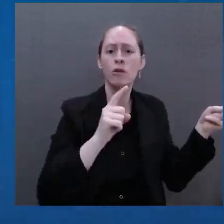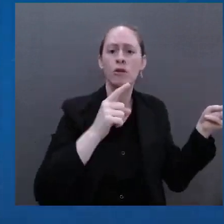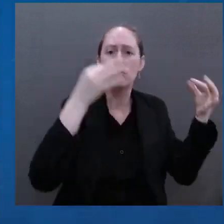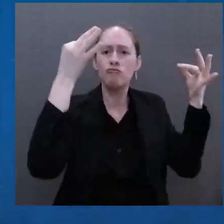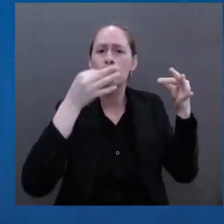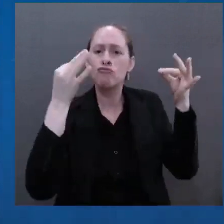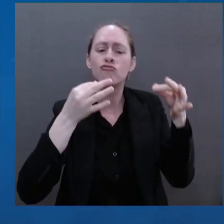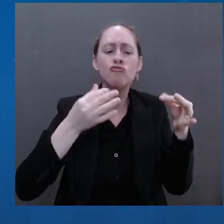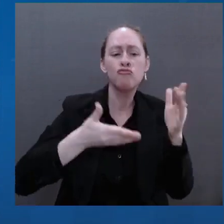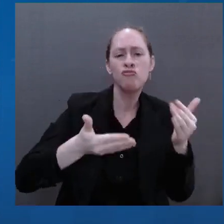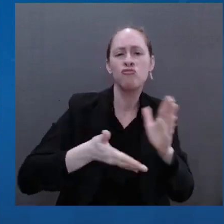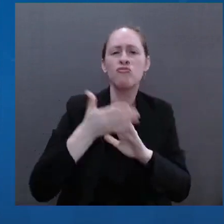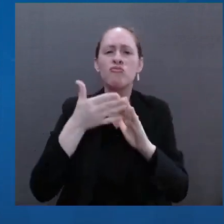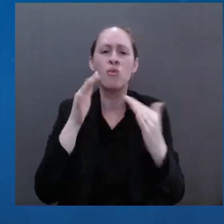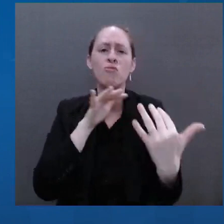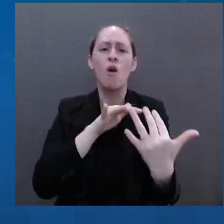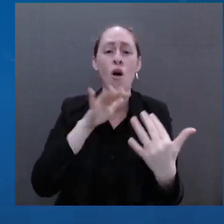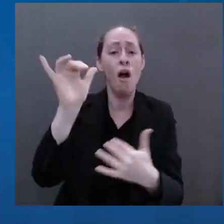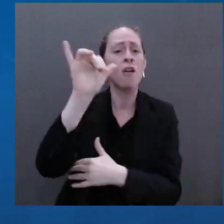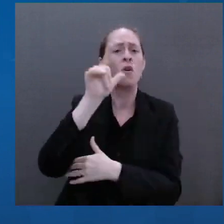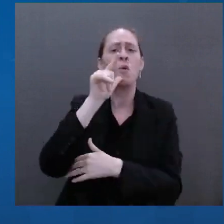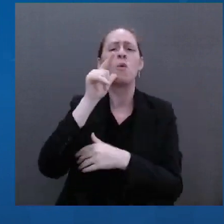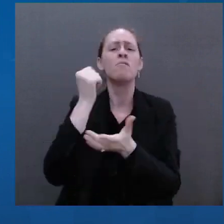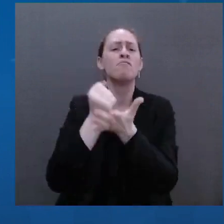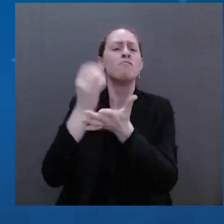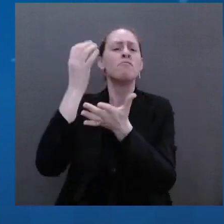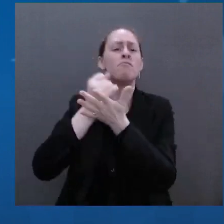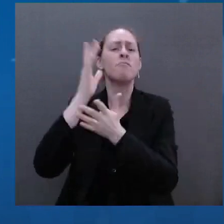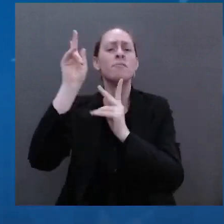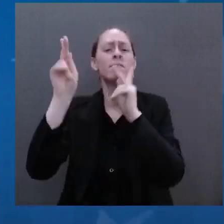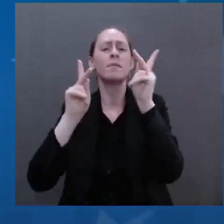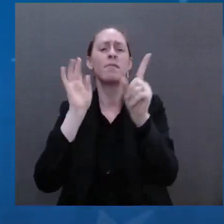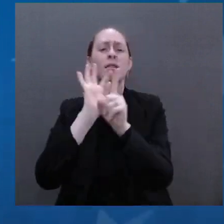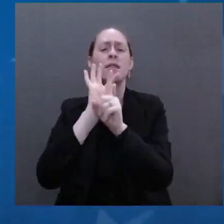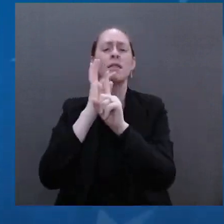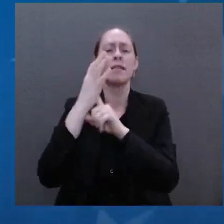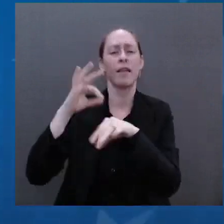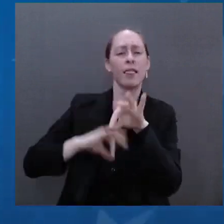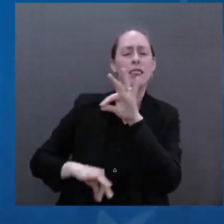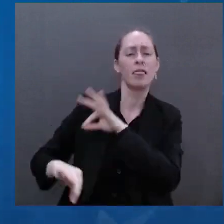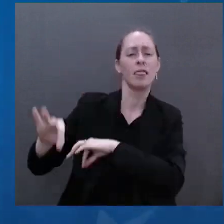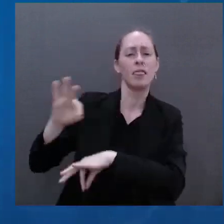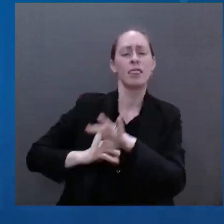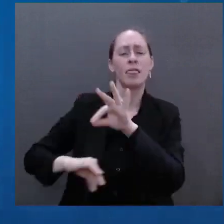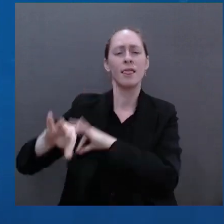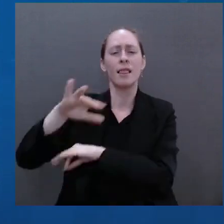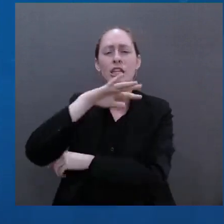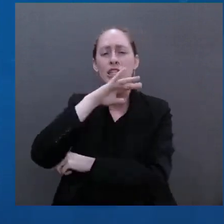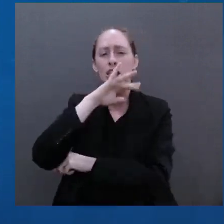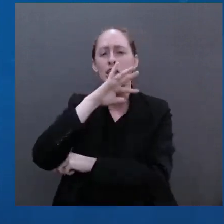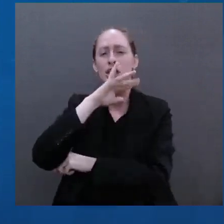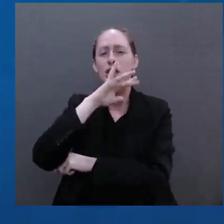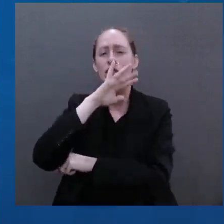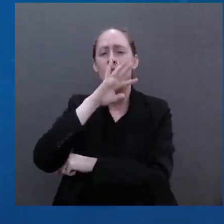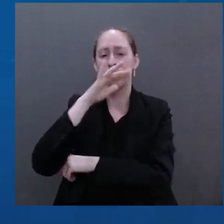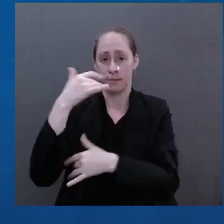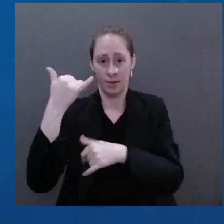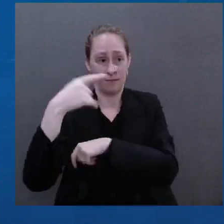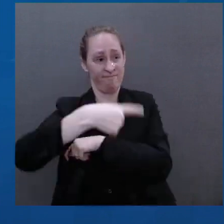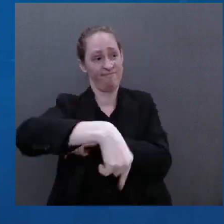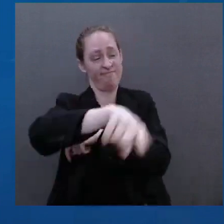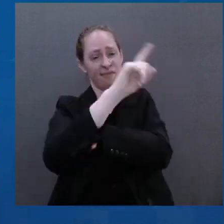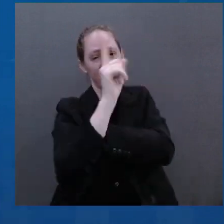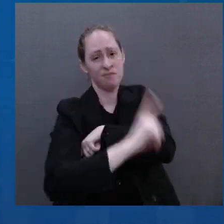And now they have to share in the pain. The private sector is acting as well. Over